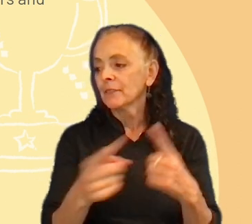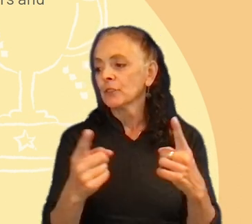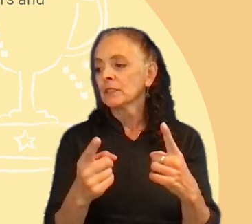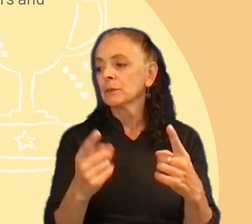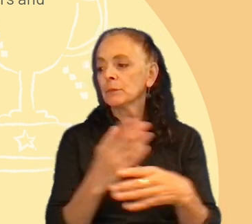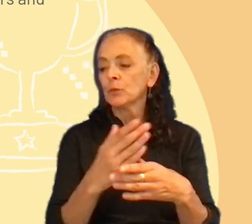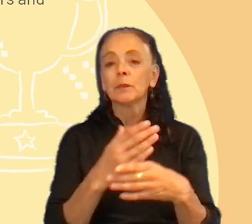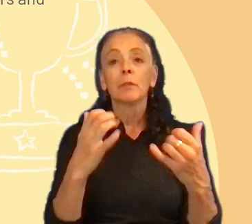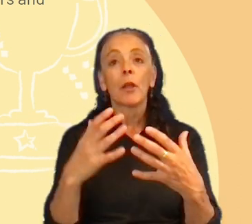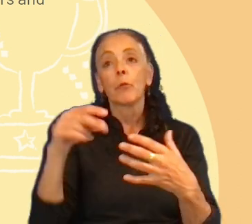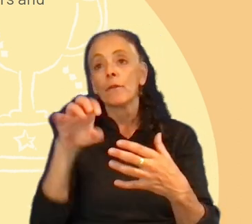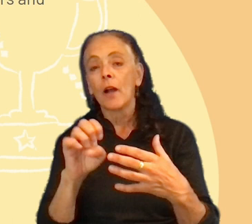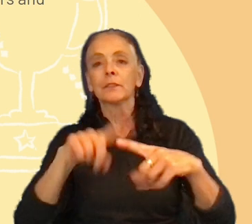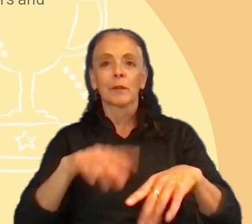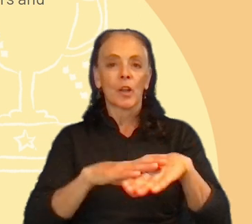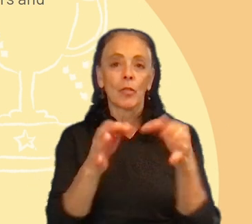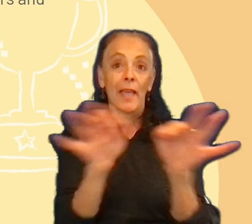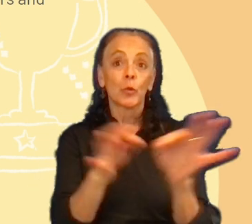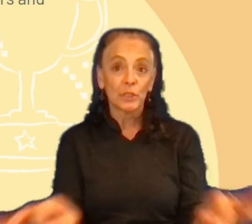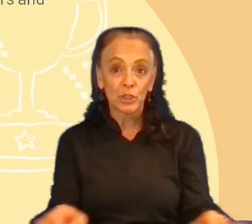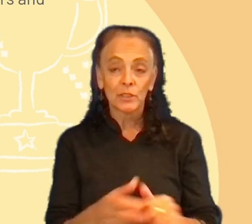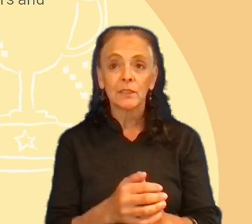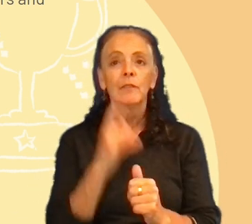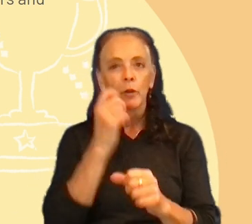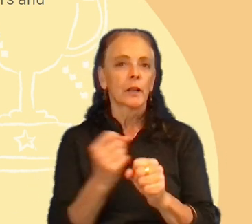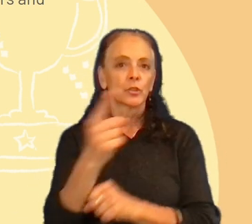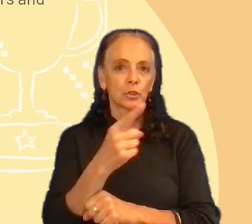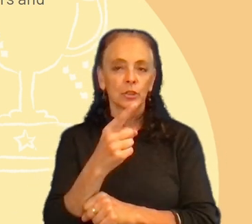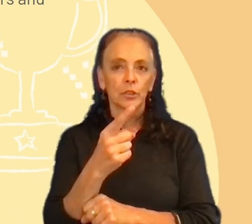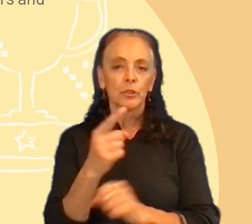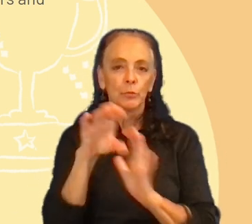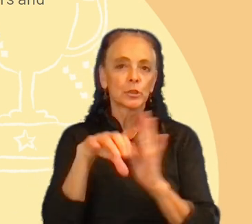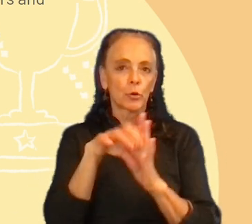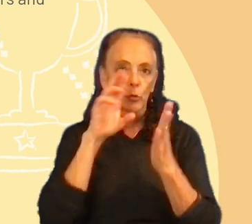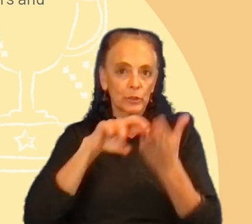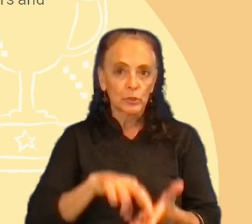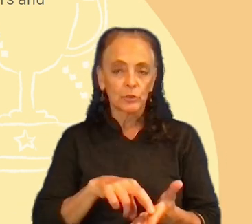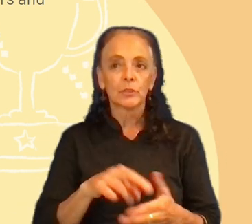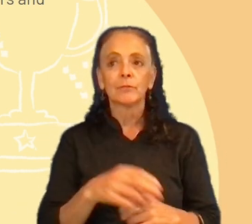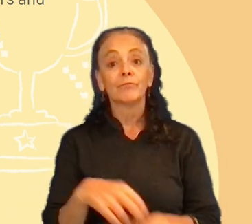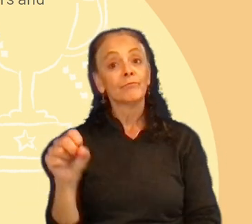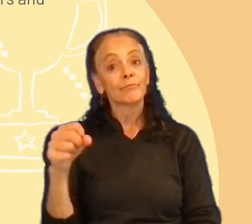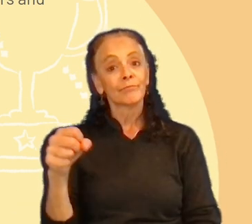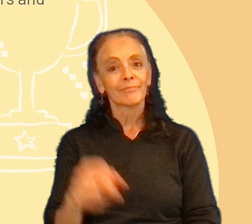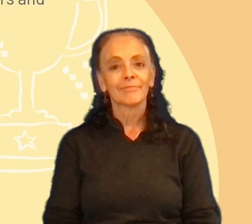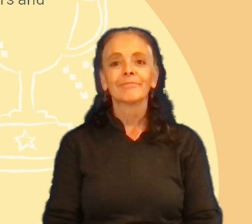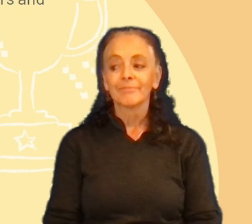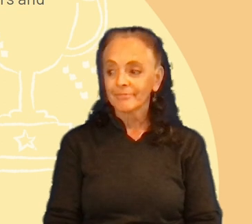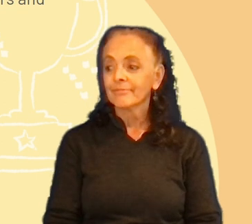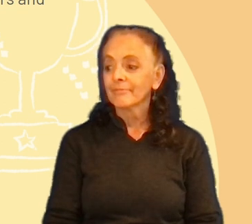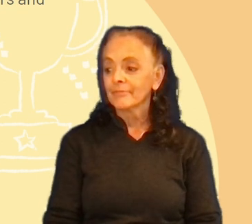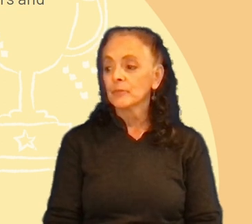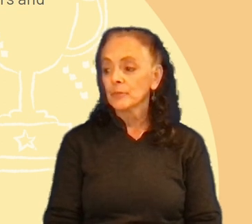on language for our persona research in the next year. So, uh, yeah, the team,